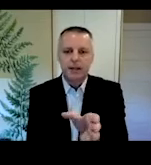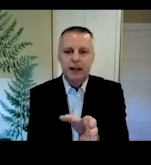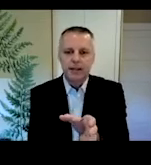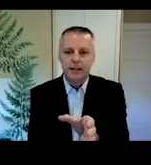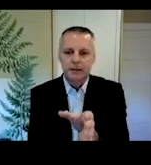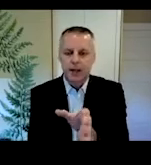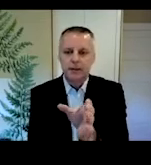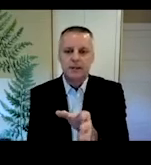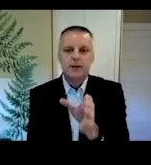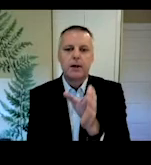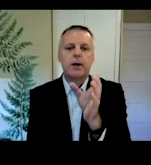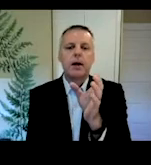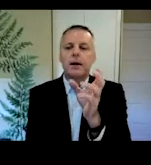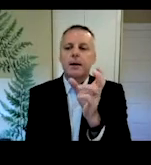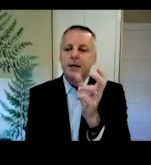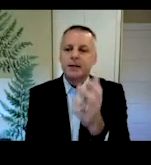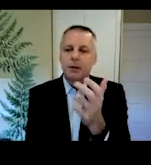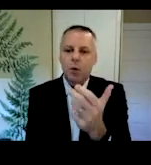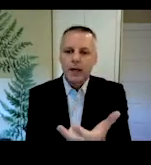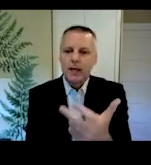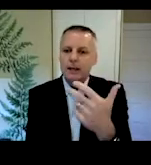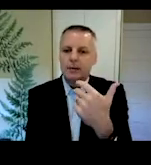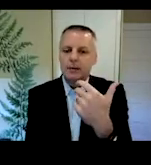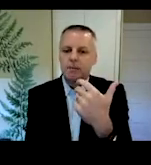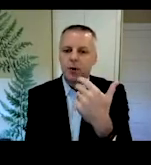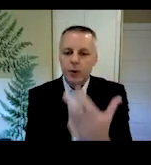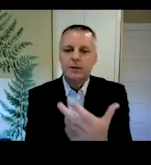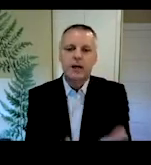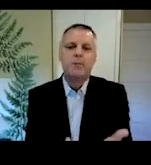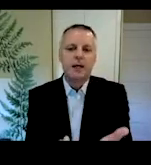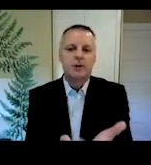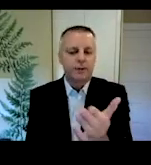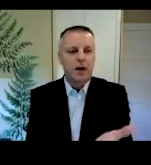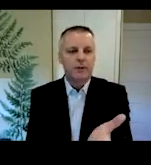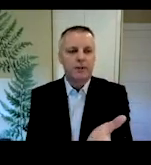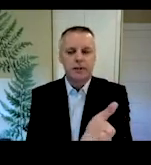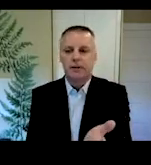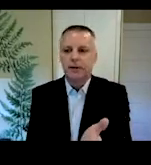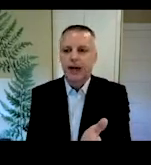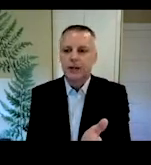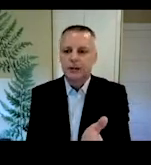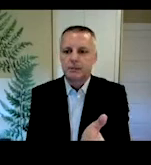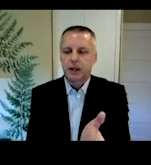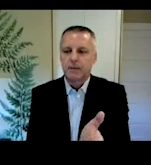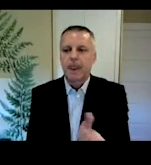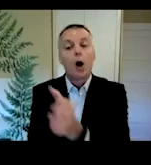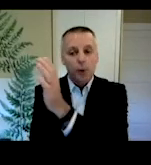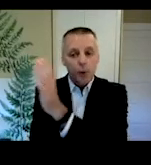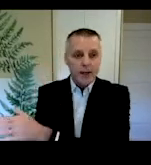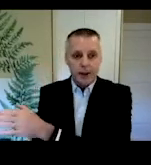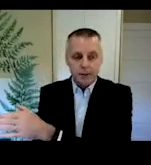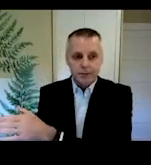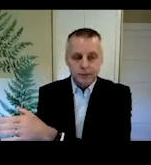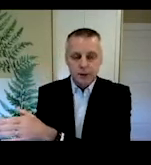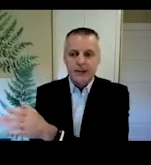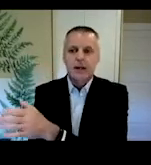than planned text. Okay. Because of the, because of the way, the real-time nature of conversational interaction. Okay. A